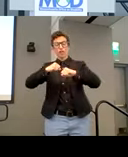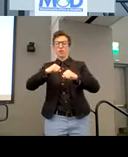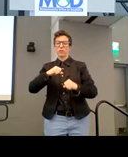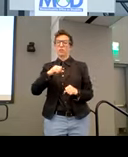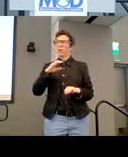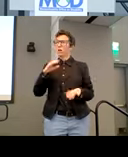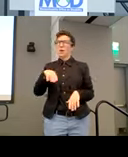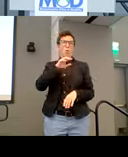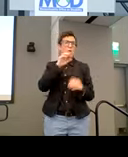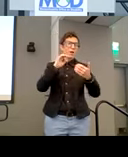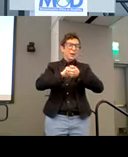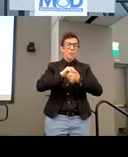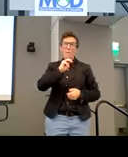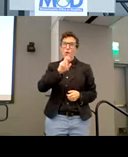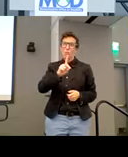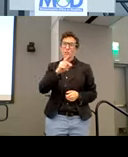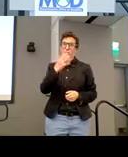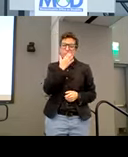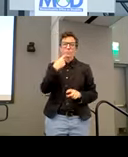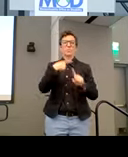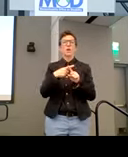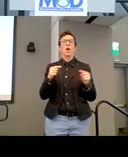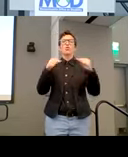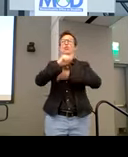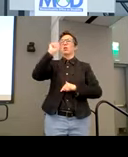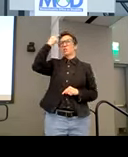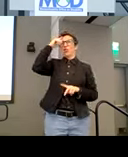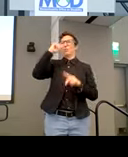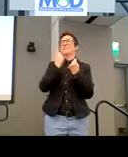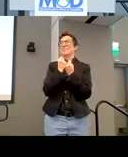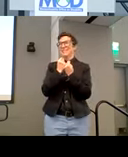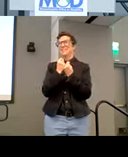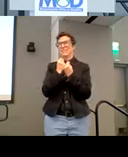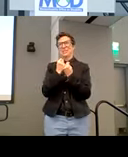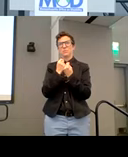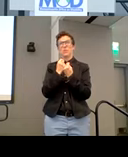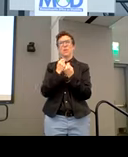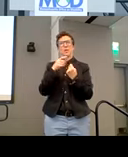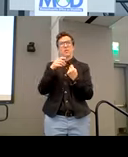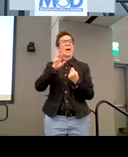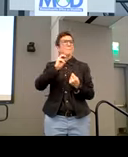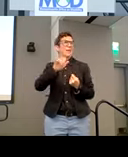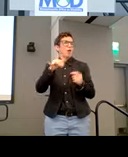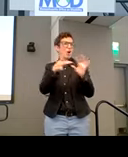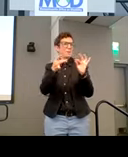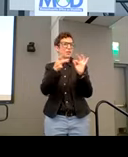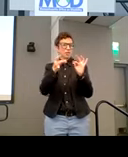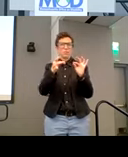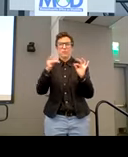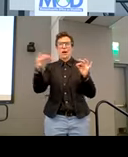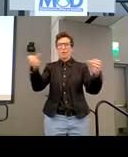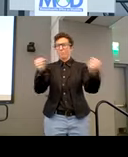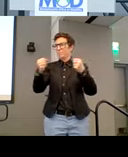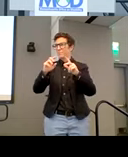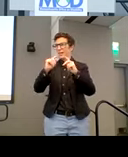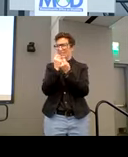collaboration there. And also the cross government team that Mary mentioned on governance, the cross team in the United